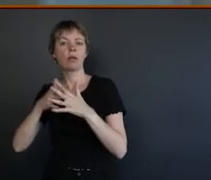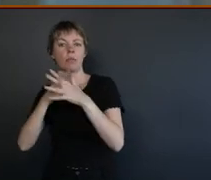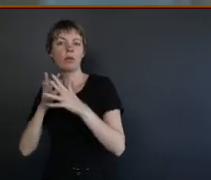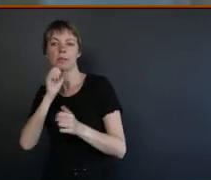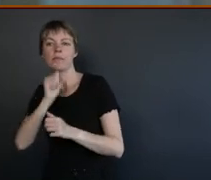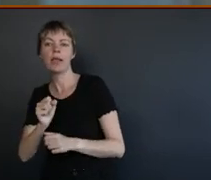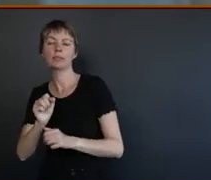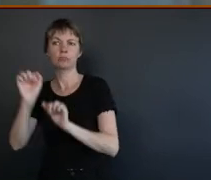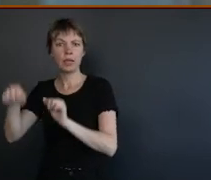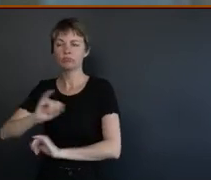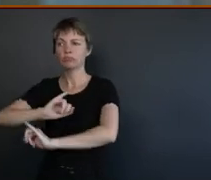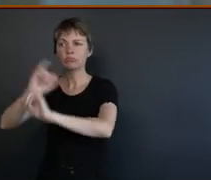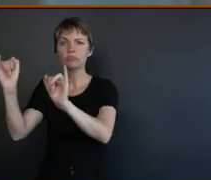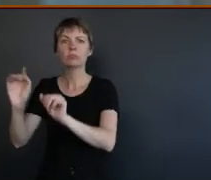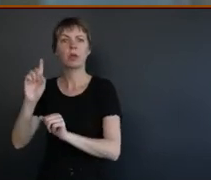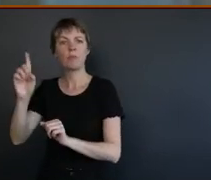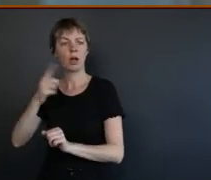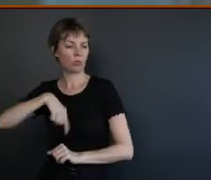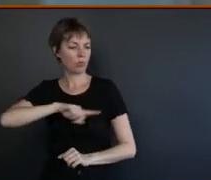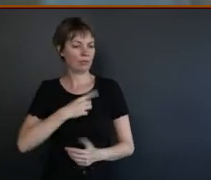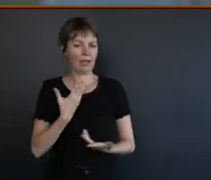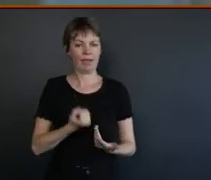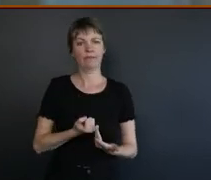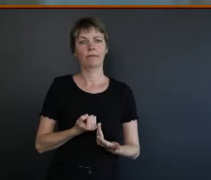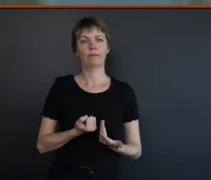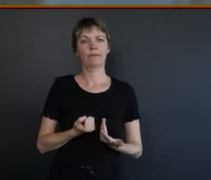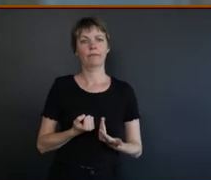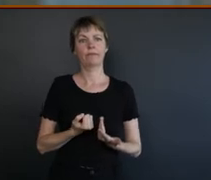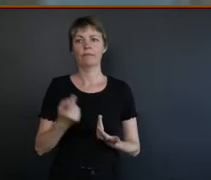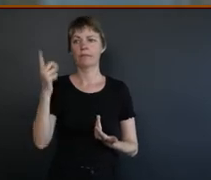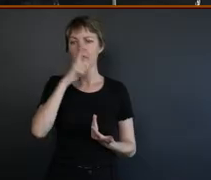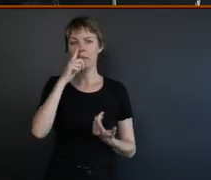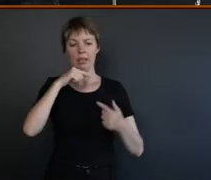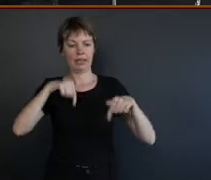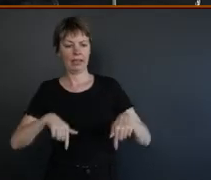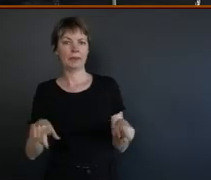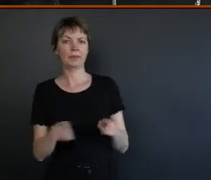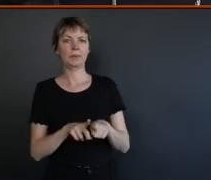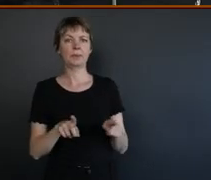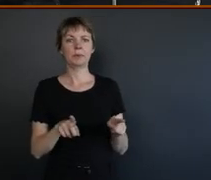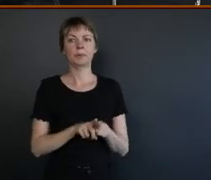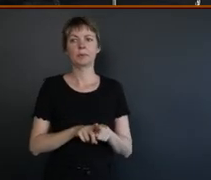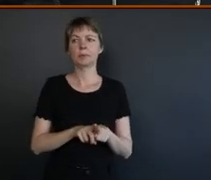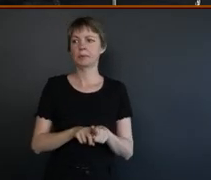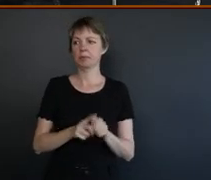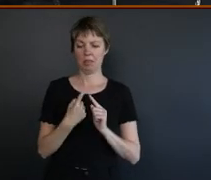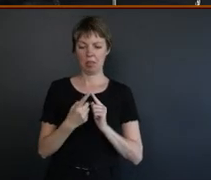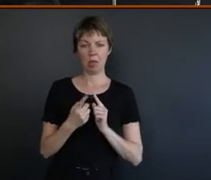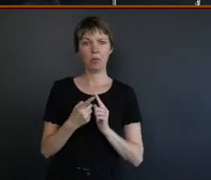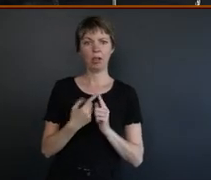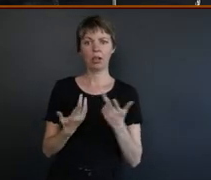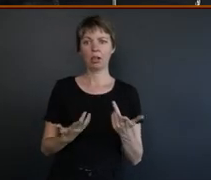Yeah. We've also got, you know, our son here. Yeah. You know, our brother there was out here at Long Bay. Yeah. There's a couple of Ks out the road here.